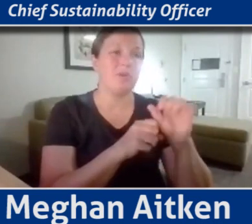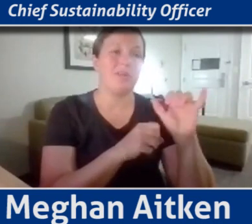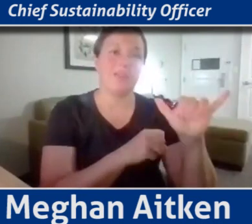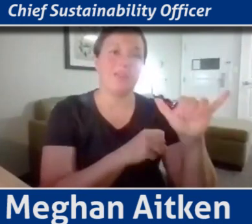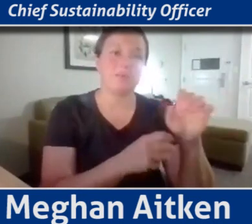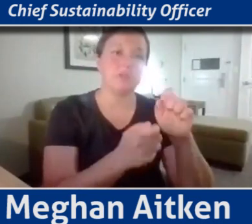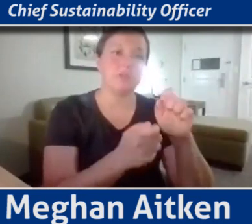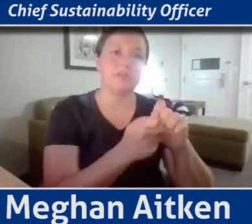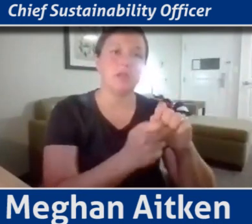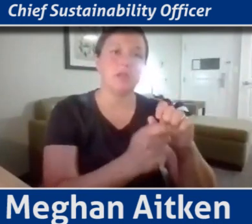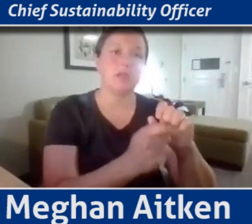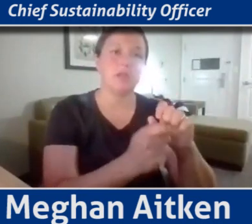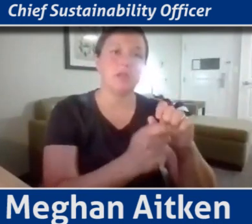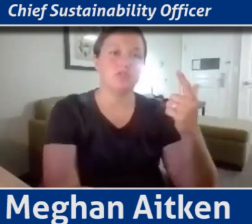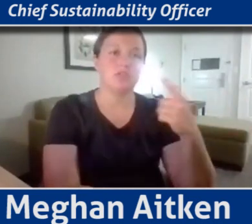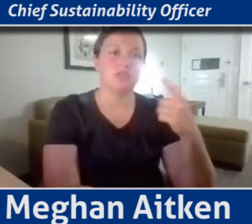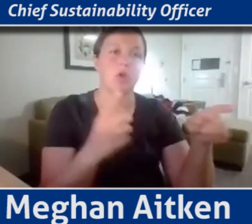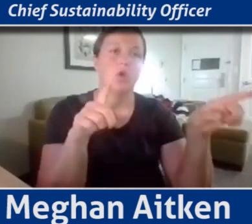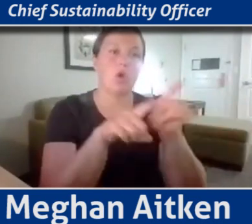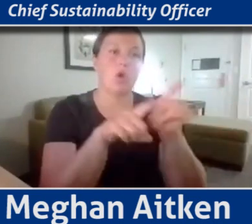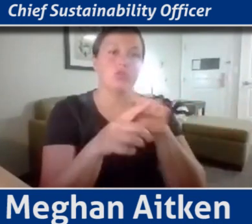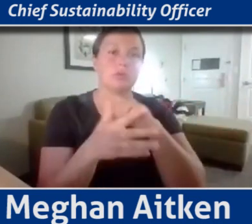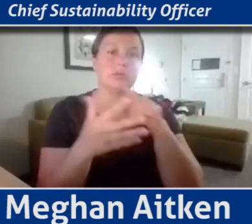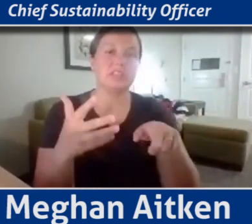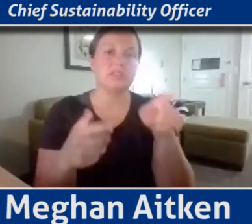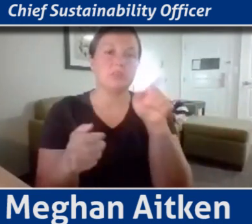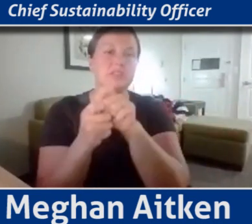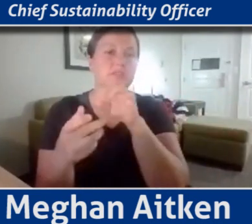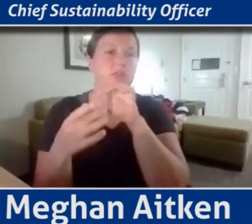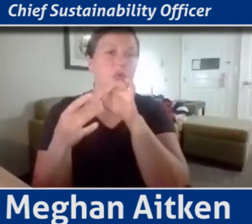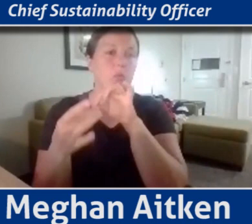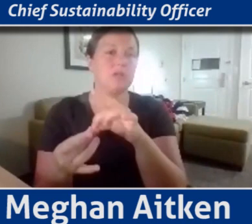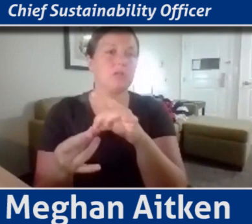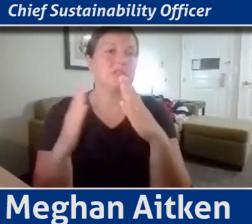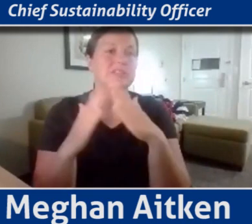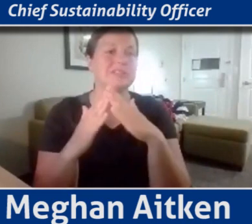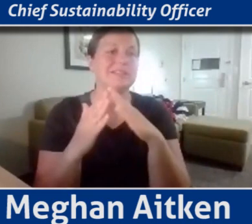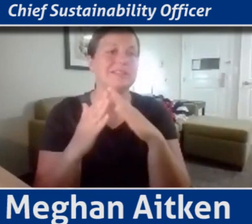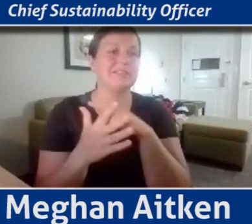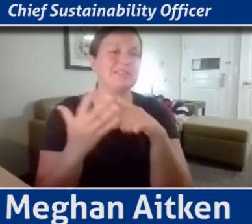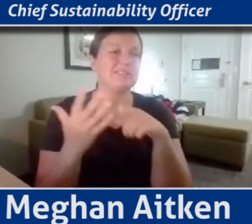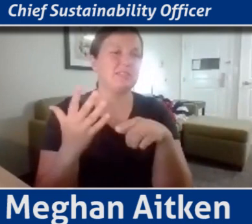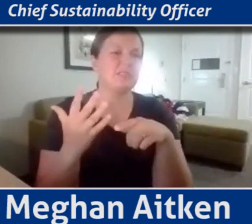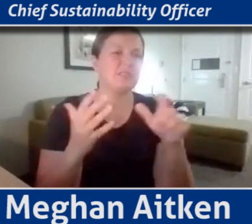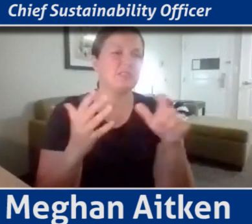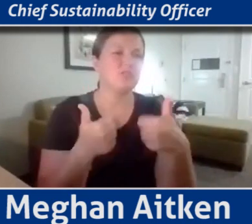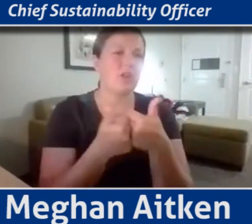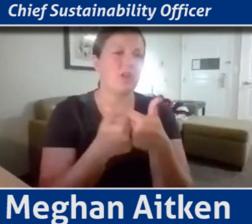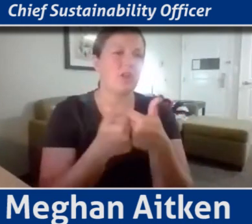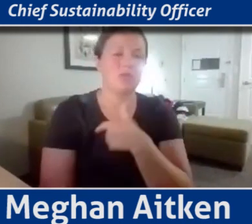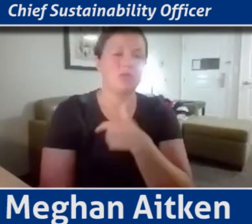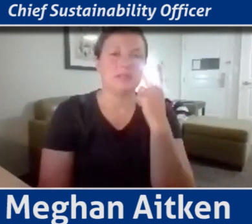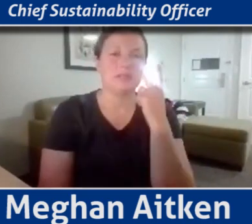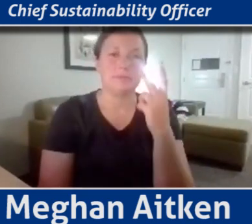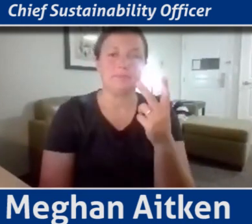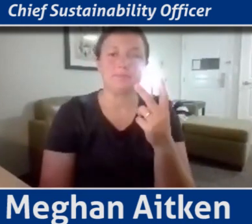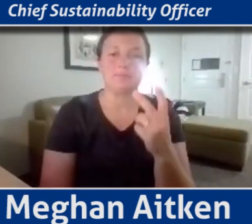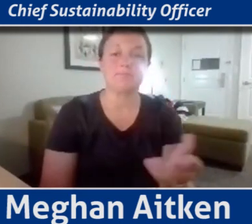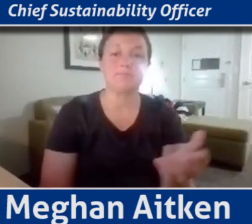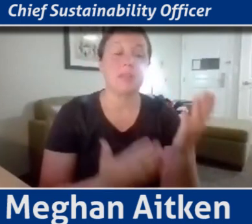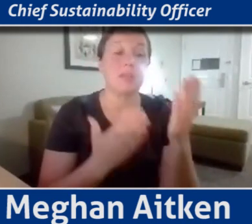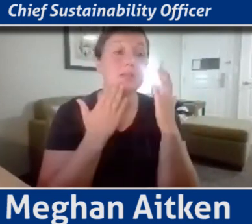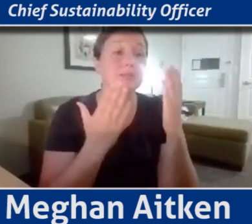that are catered to the city and some of the challenges that we see. Got it. Thank you so much. Grant, Kate. So, uh, you hear this